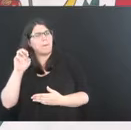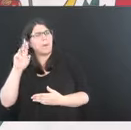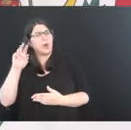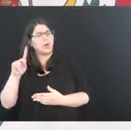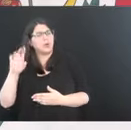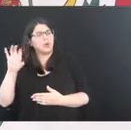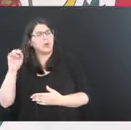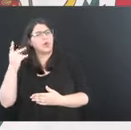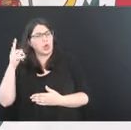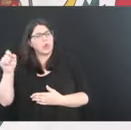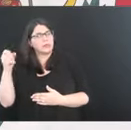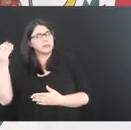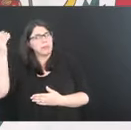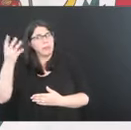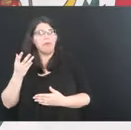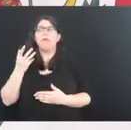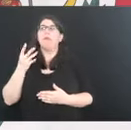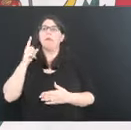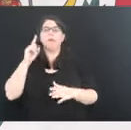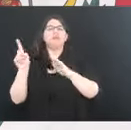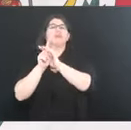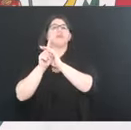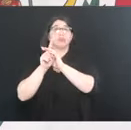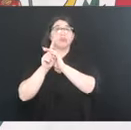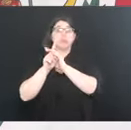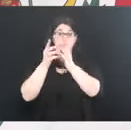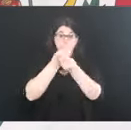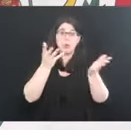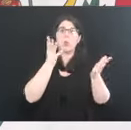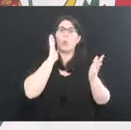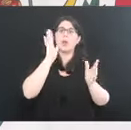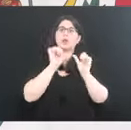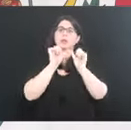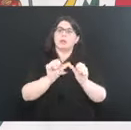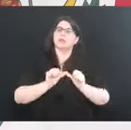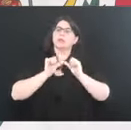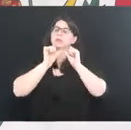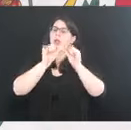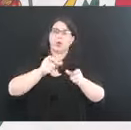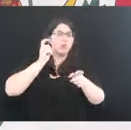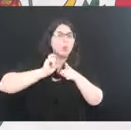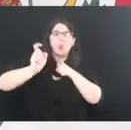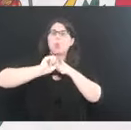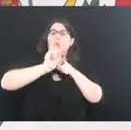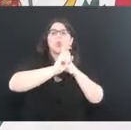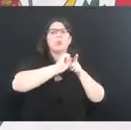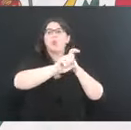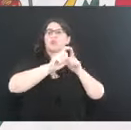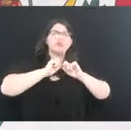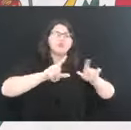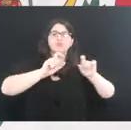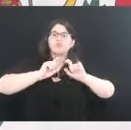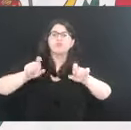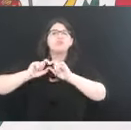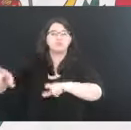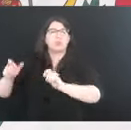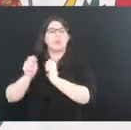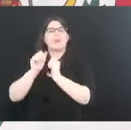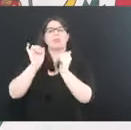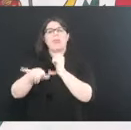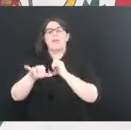absolutely we're going to continue just pounding it with the Everbridge system.